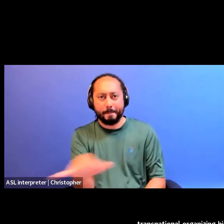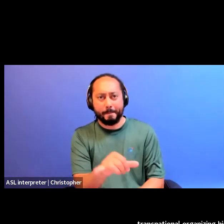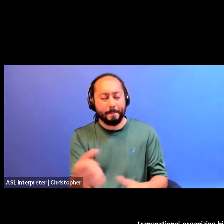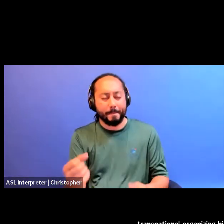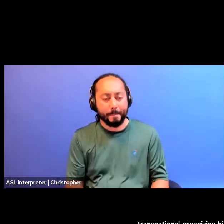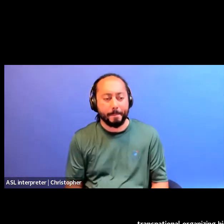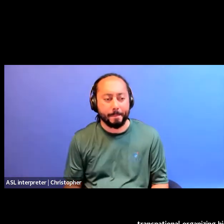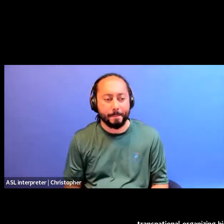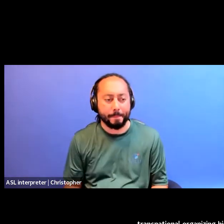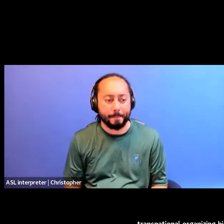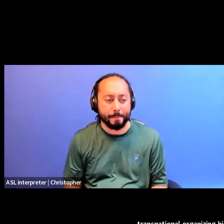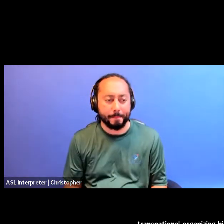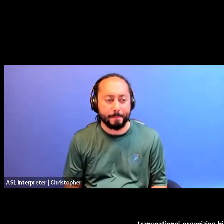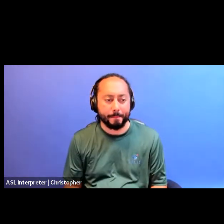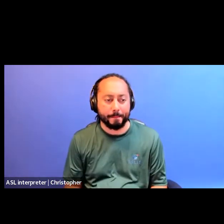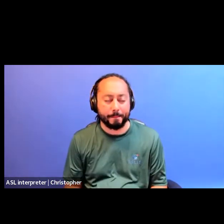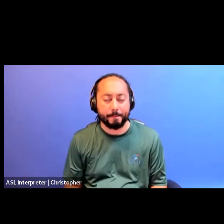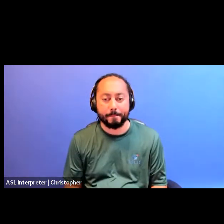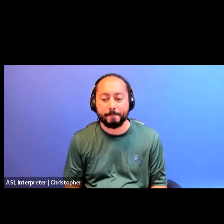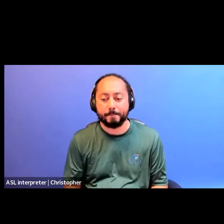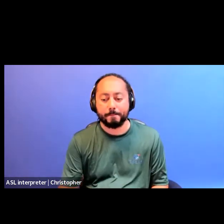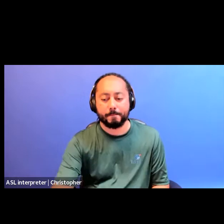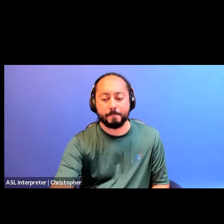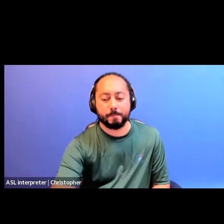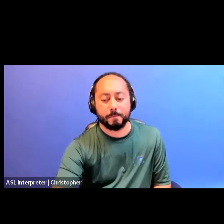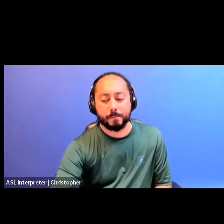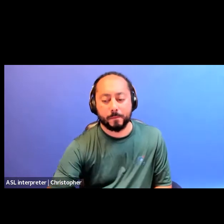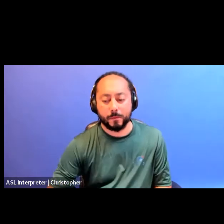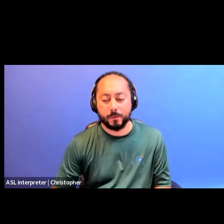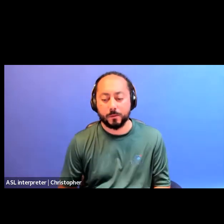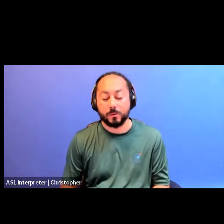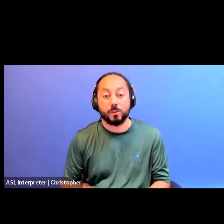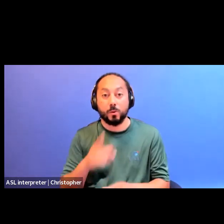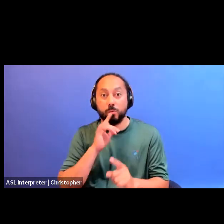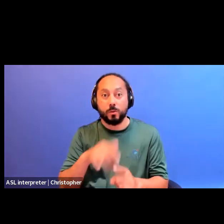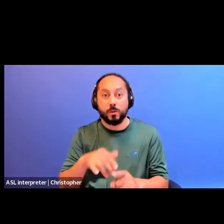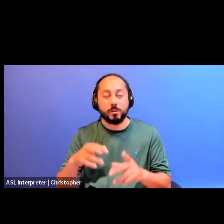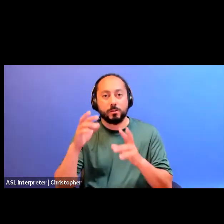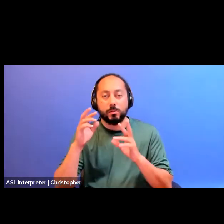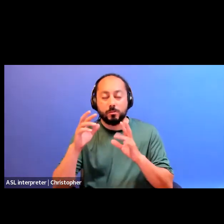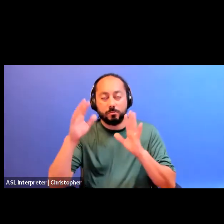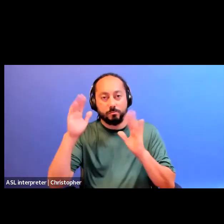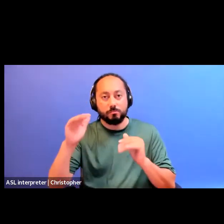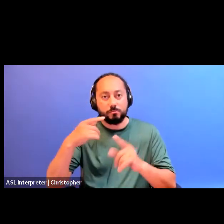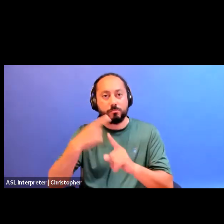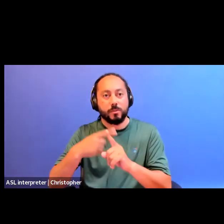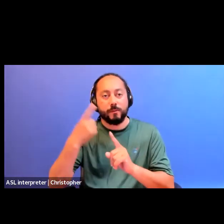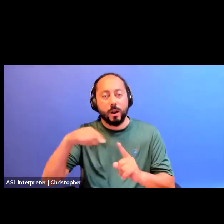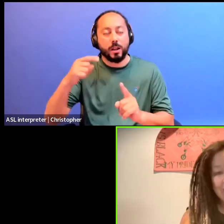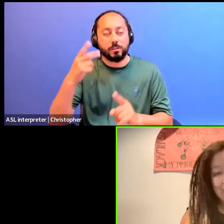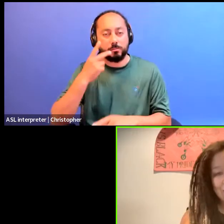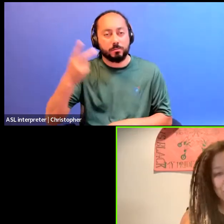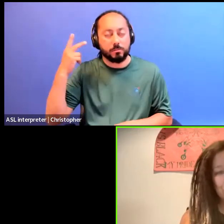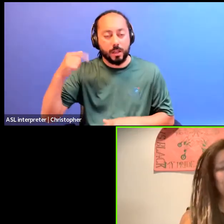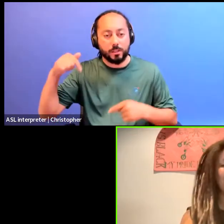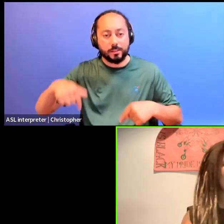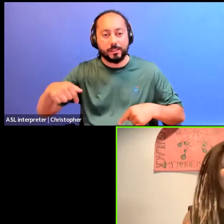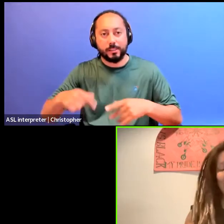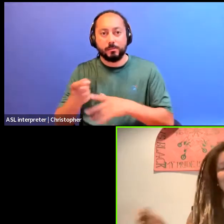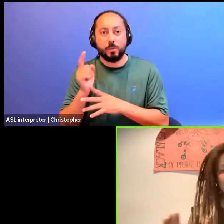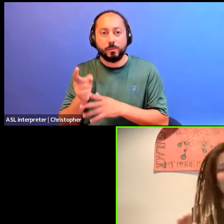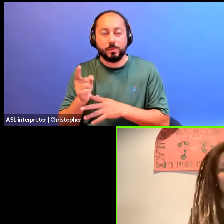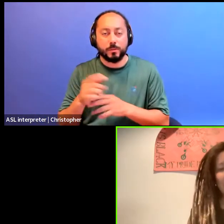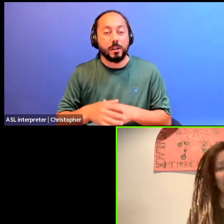really helpful for us to ground ourselves in, as we come into these present moments, this looking back to look forward. And I had us do